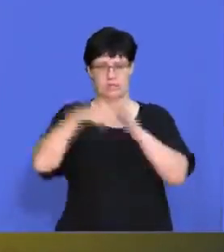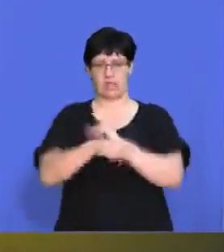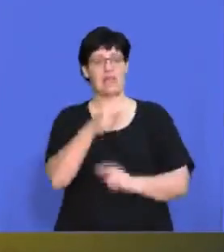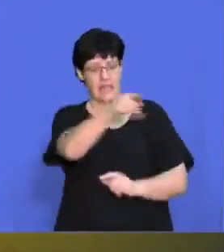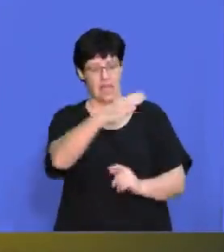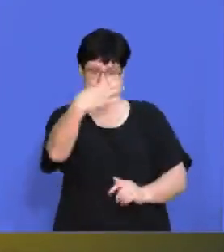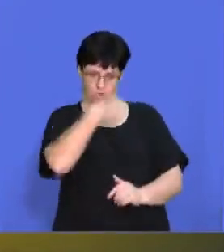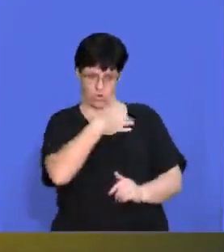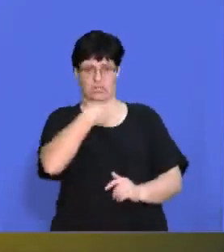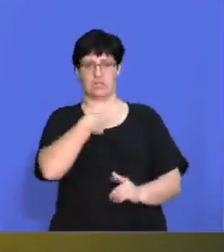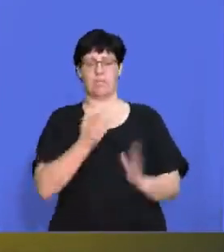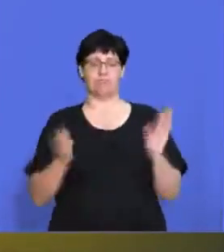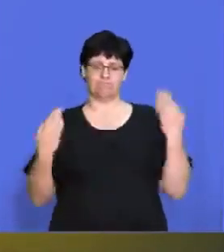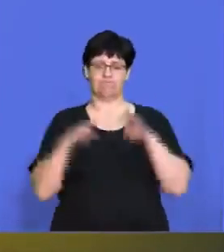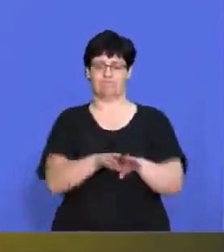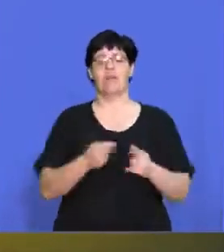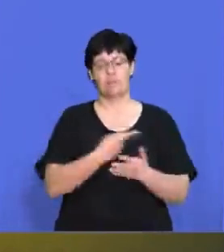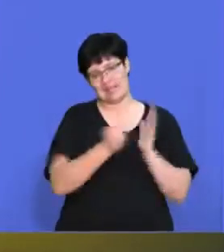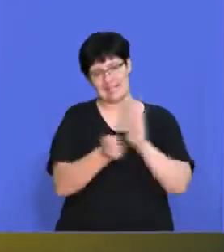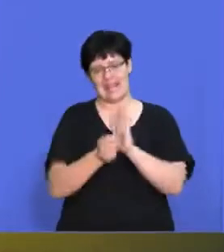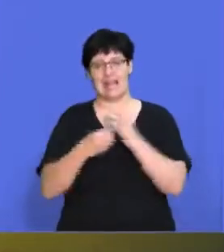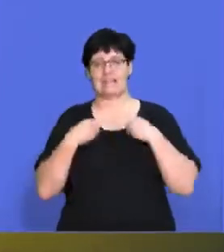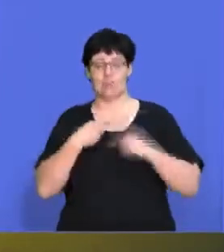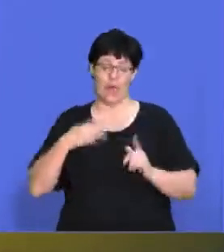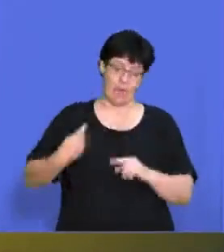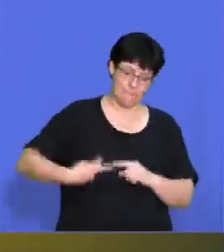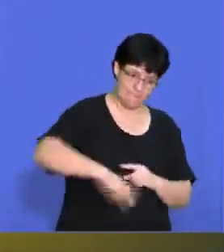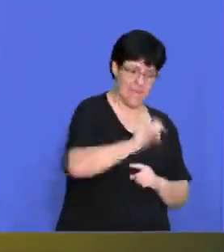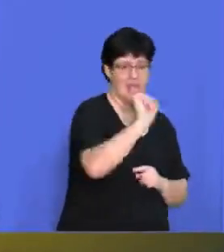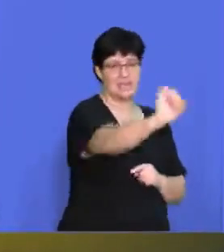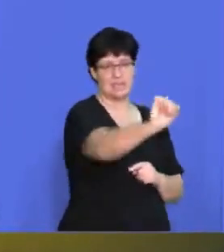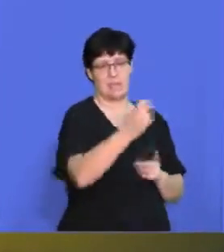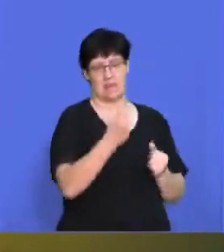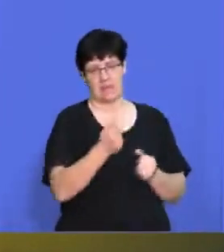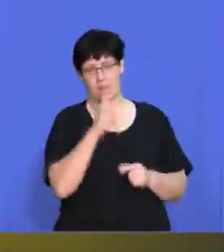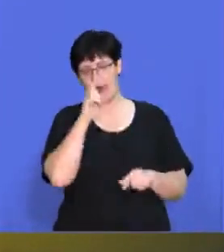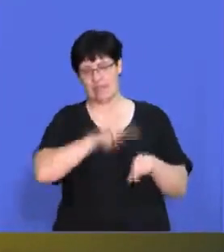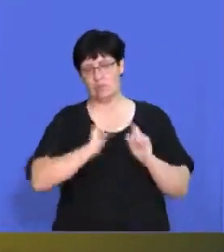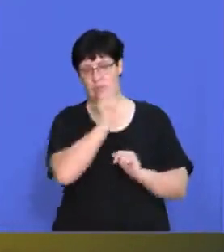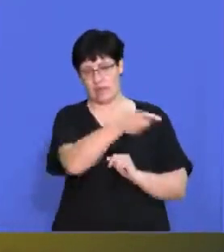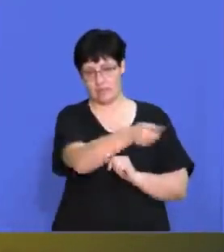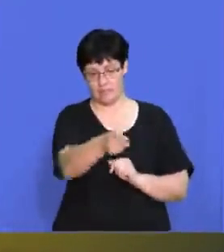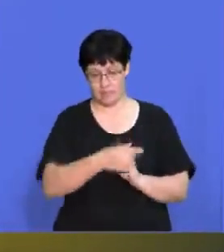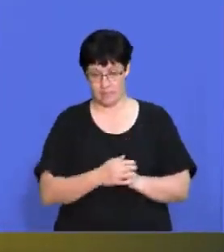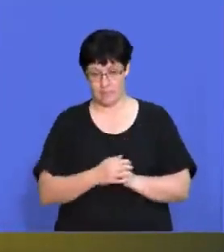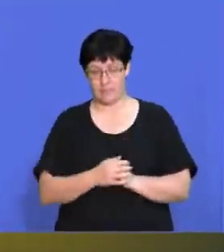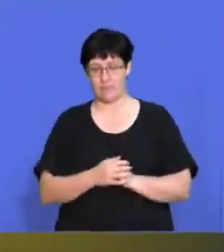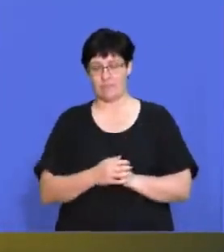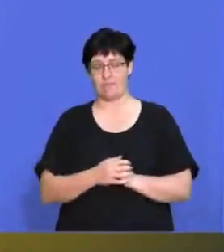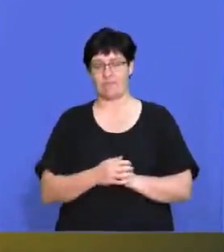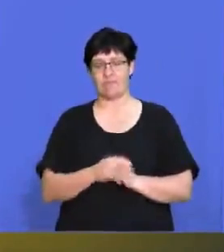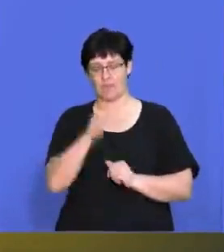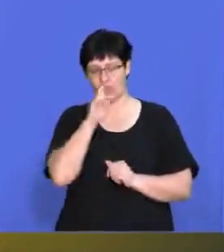you shut down where you have to sell all of your assets so that they can get the money that is owed to them. So you'll see there was a lot of,